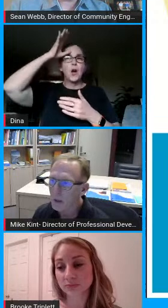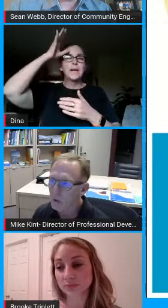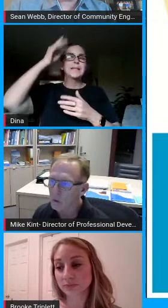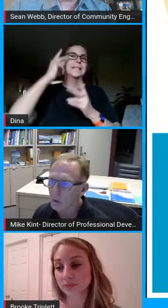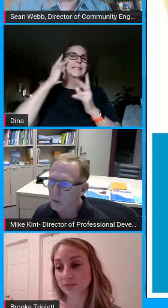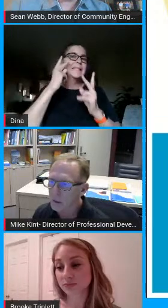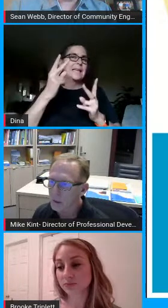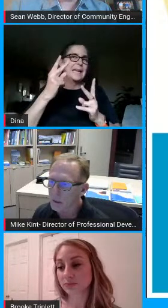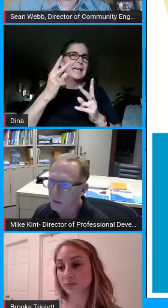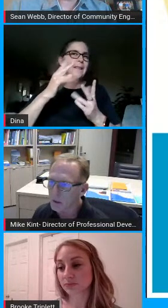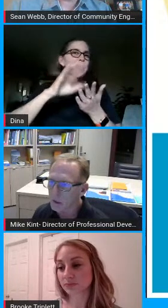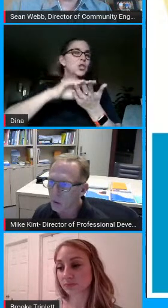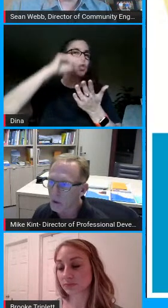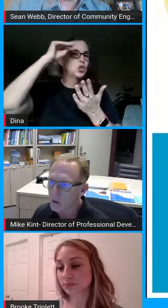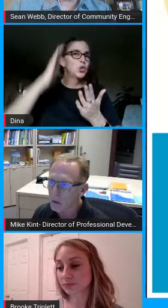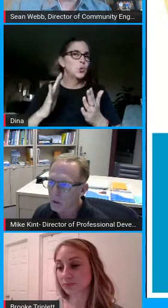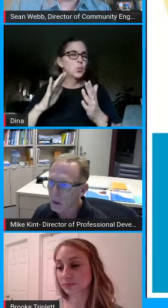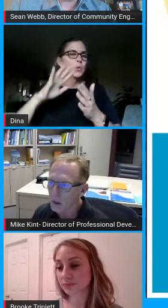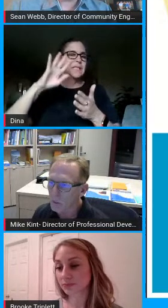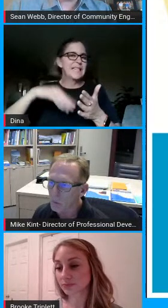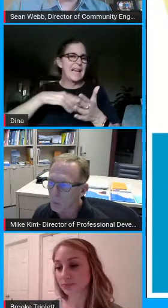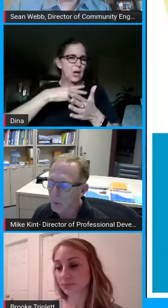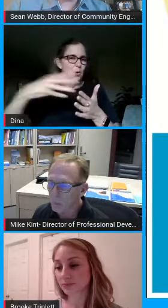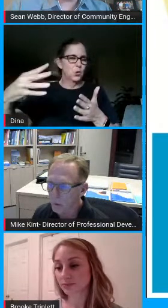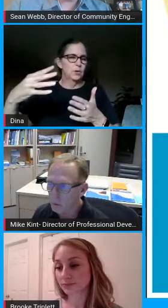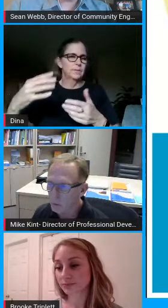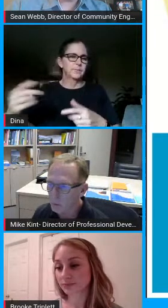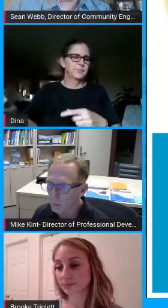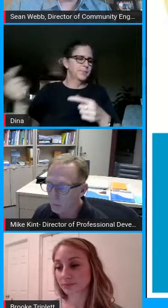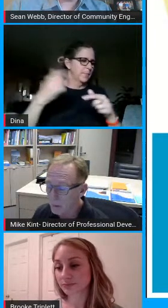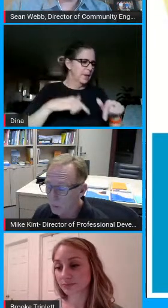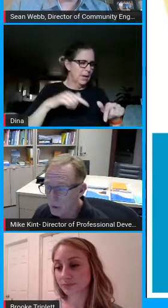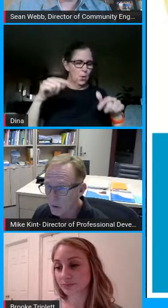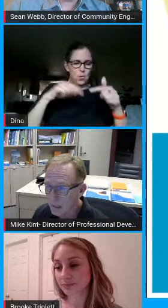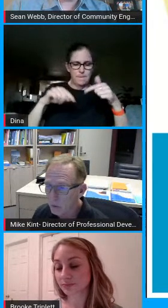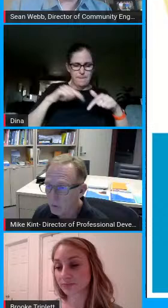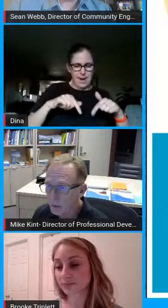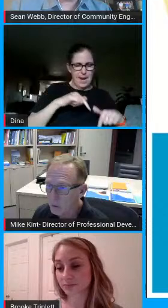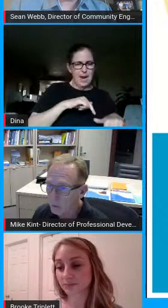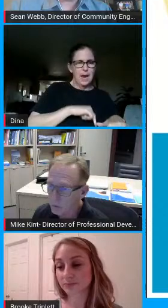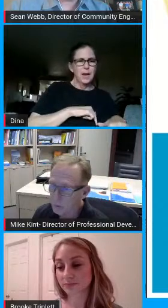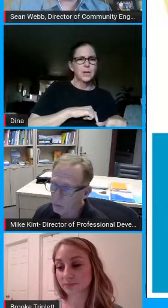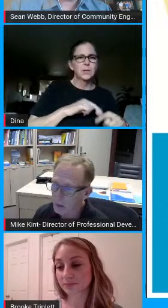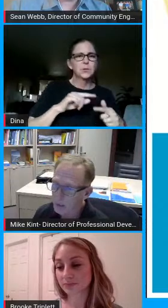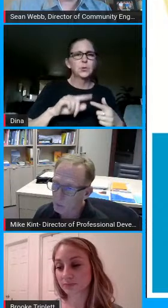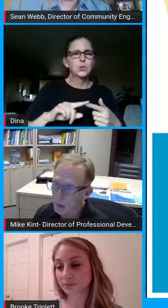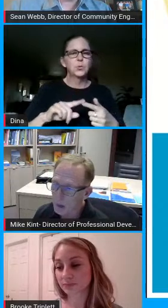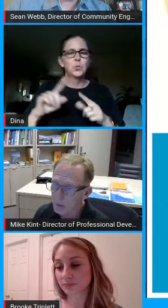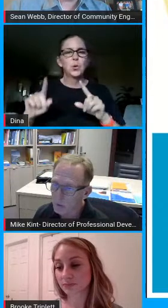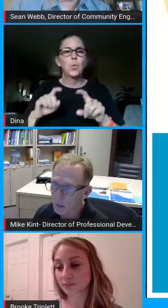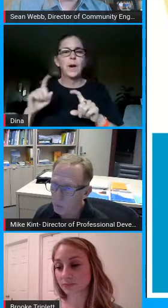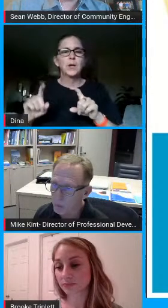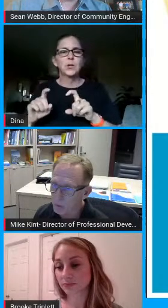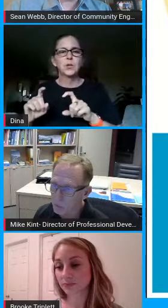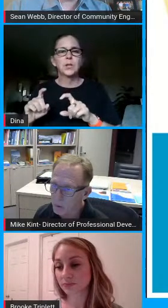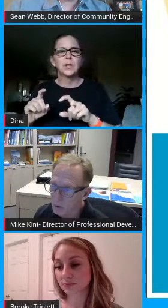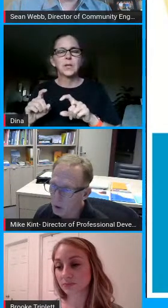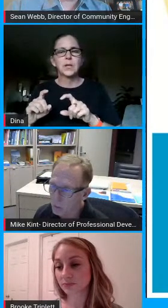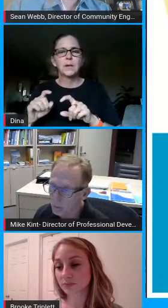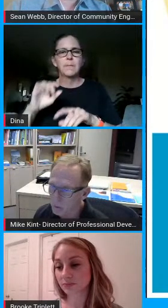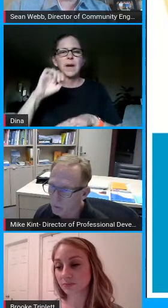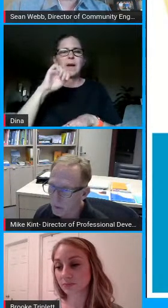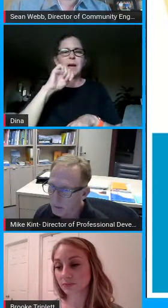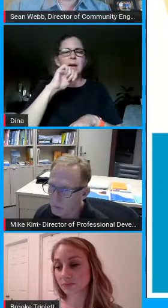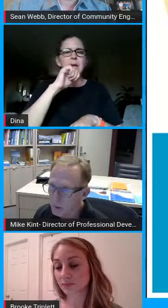that goes back to the the question um the principals would be reaching out schedules were designed by the site principal